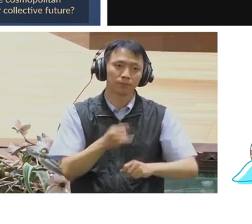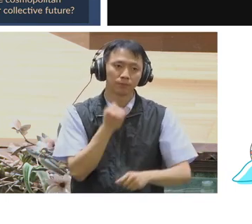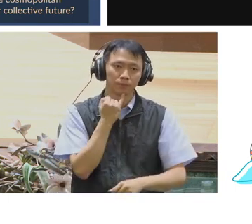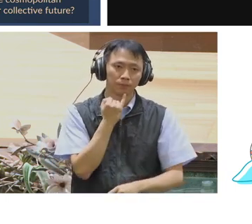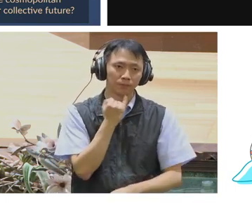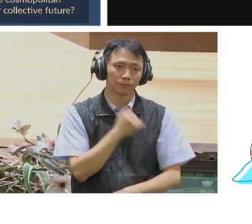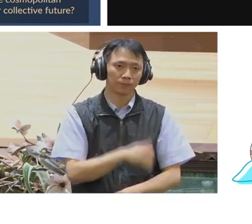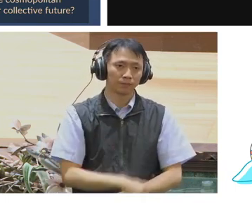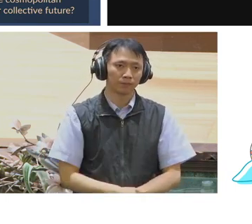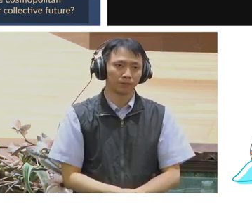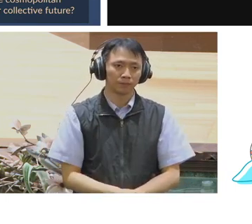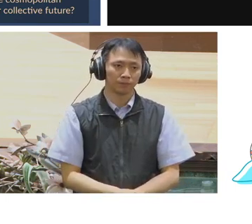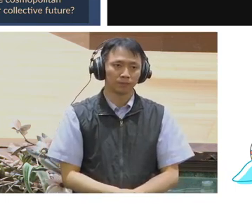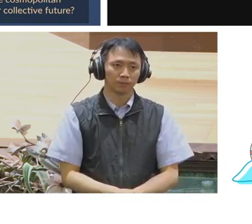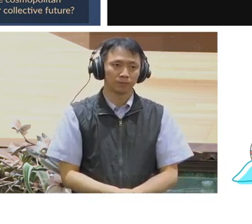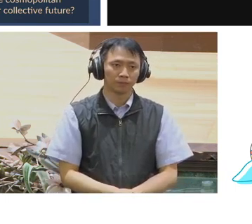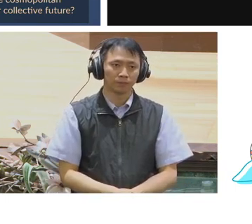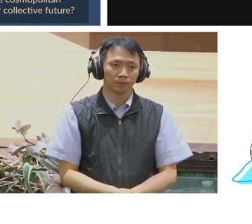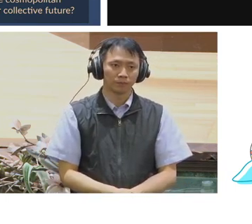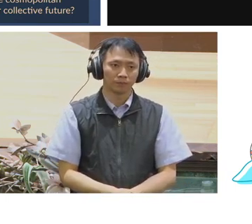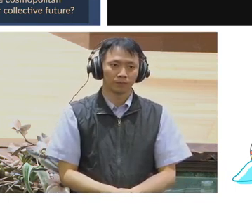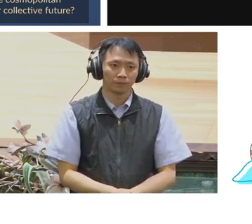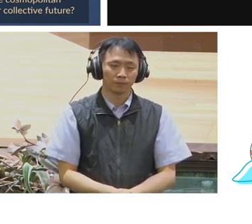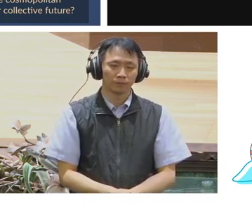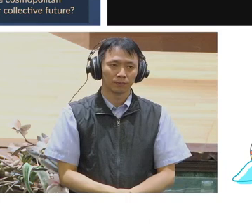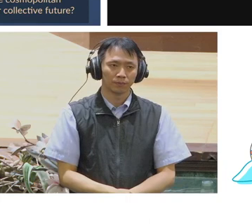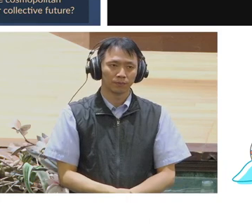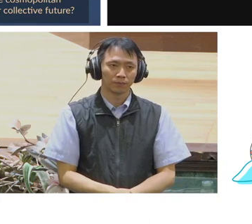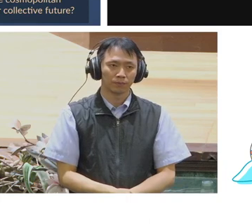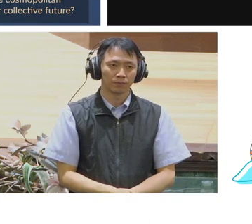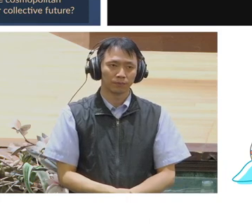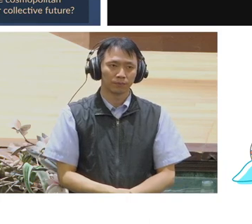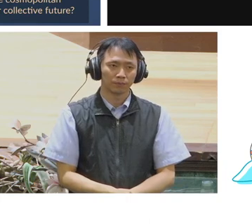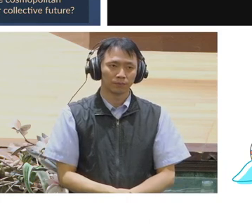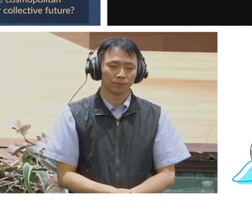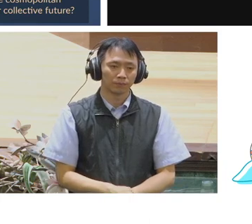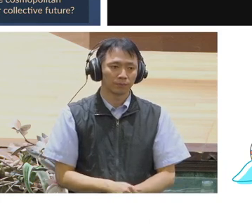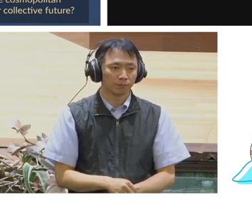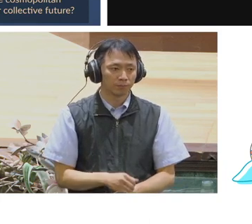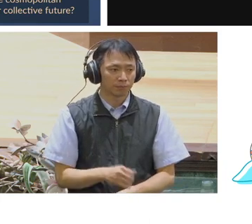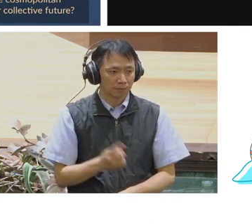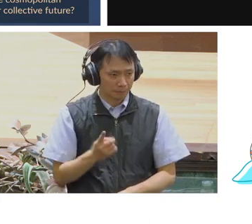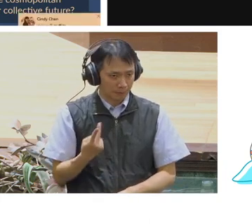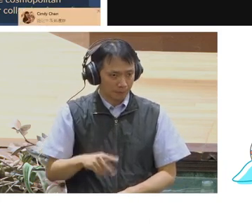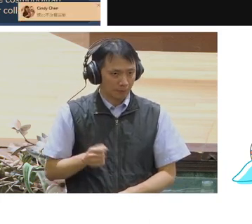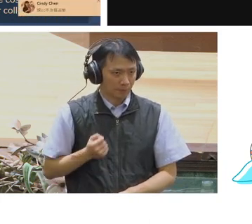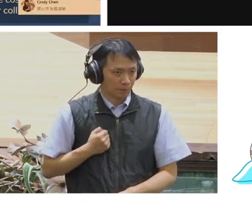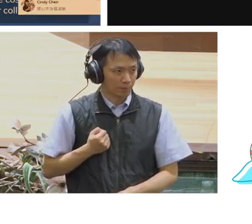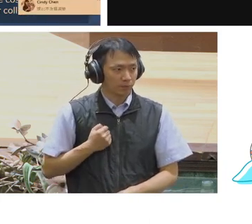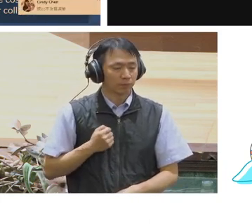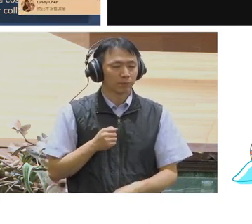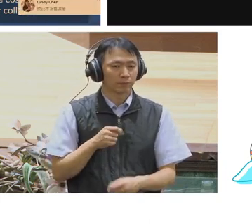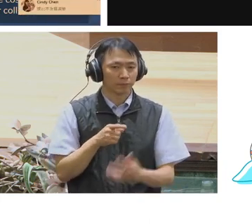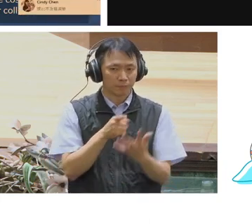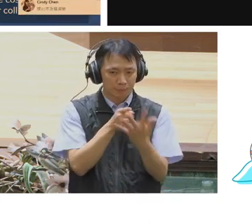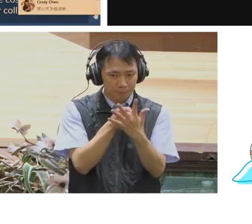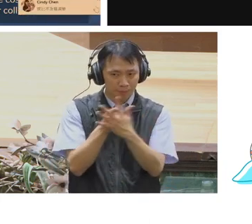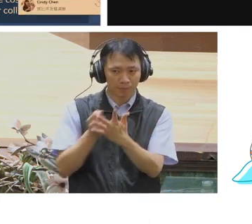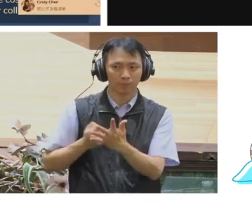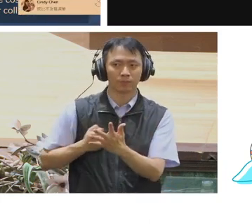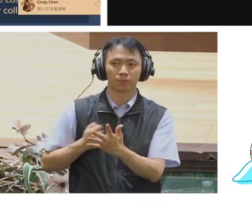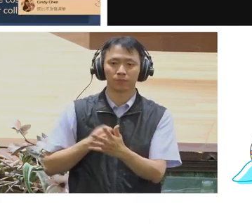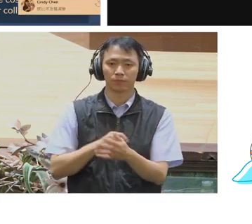process by which they are brought in and the identity of the participants throughout and including end-to-end data management. We will